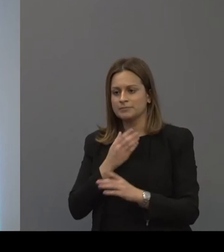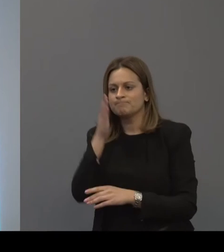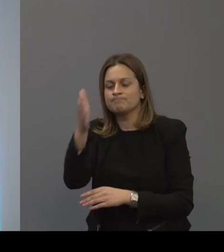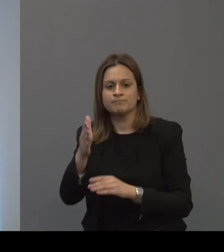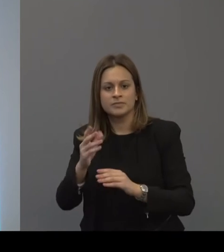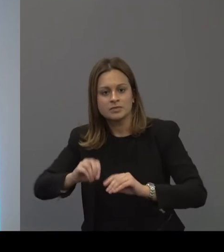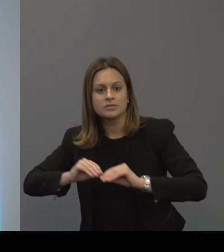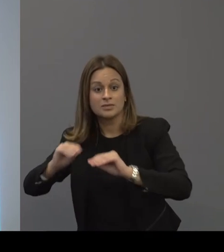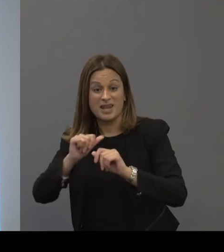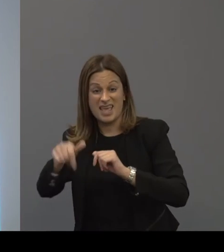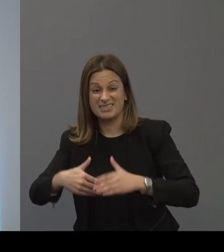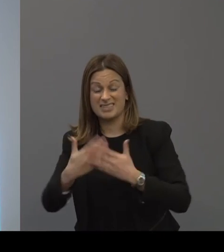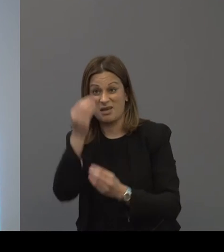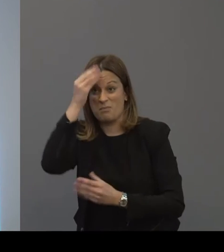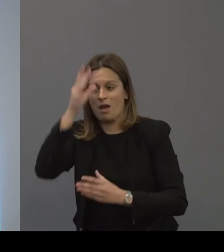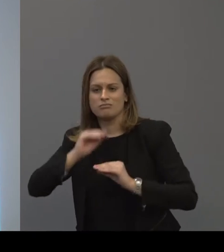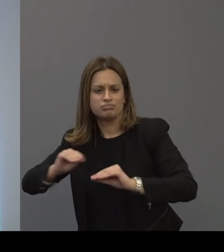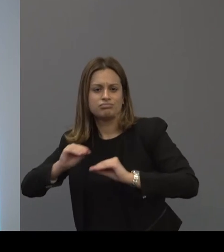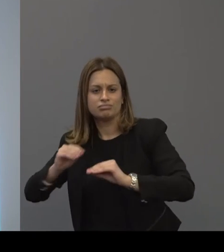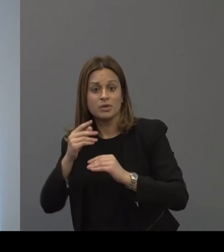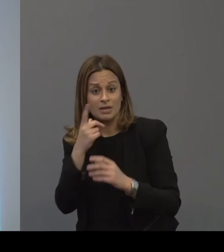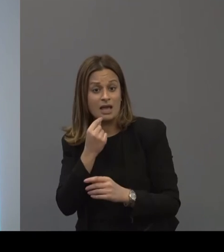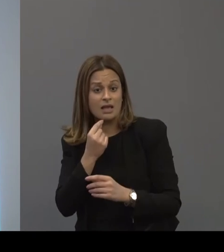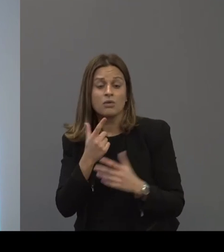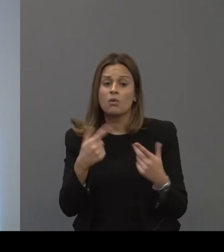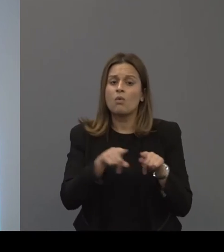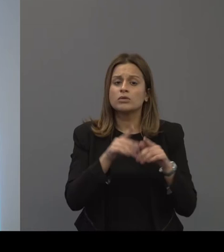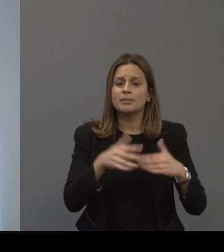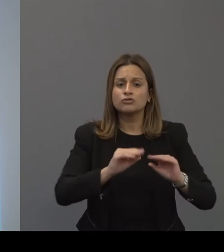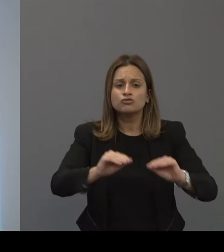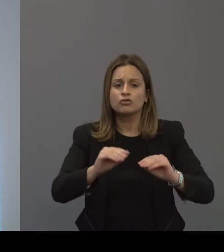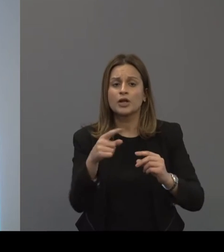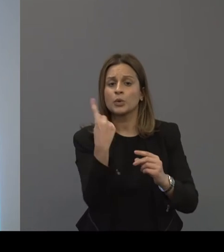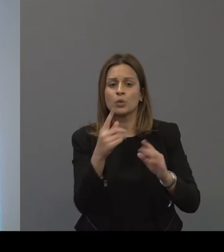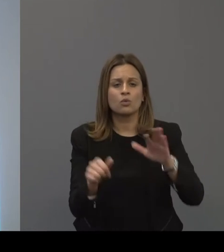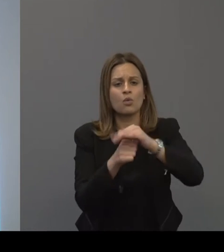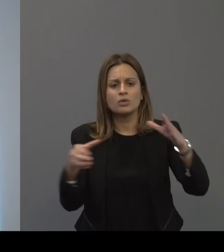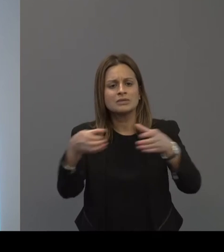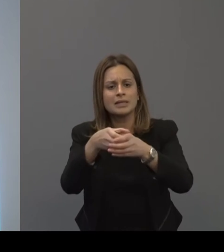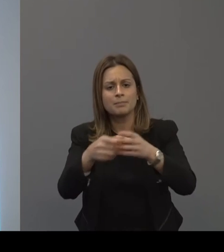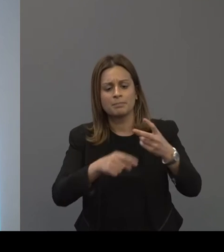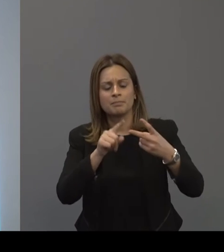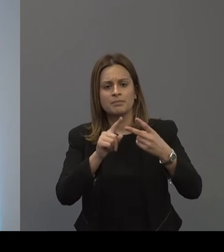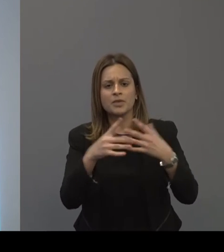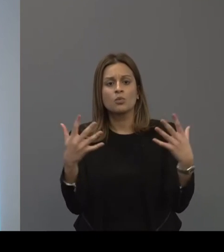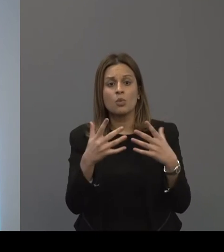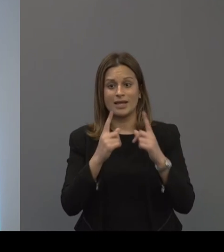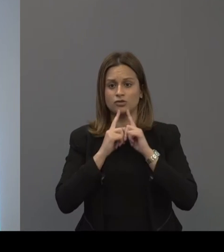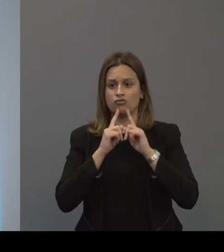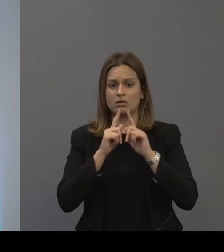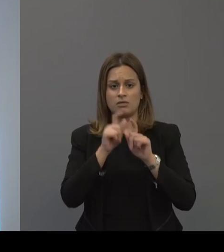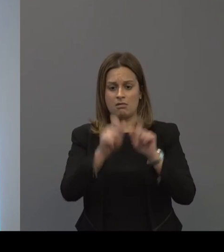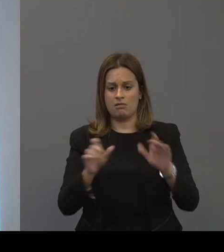the next day after the workshop ends. But we've also trained a core team of instructors